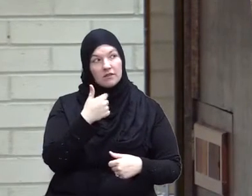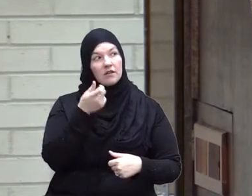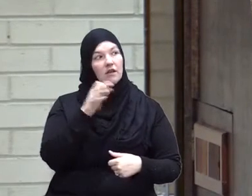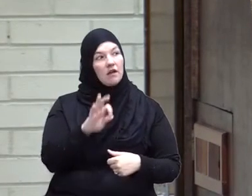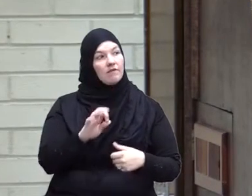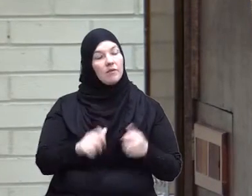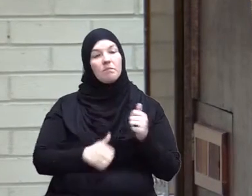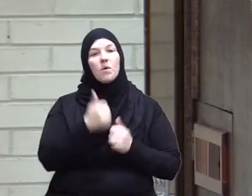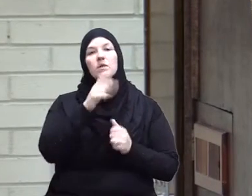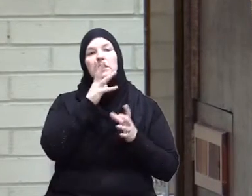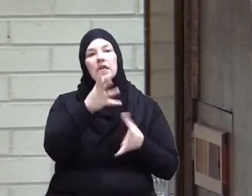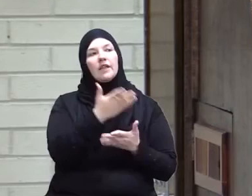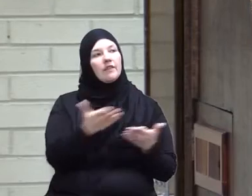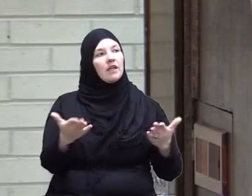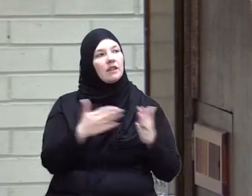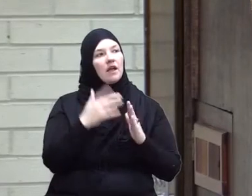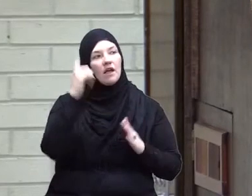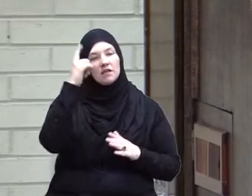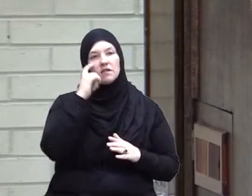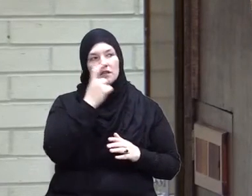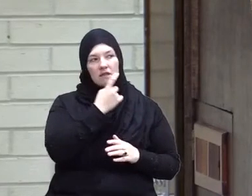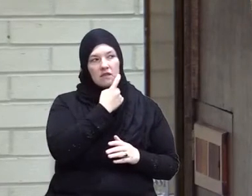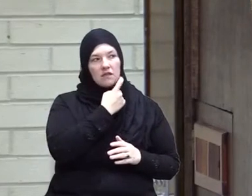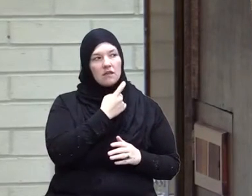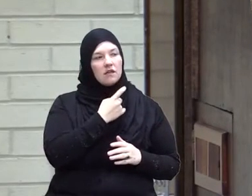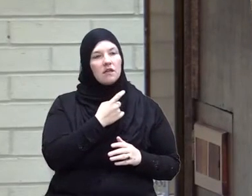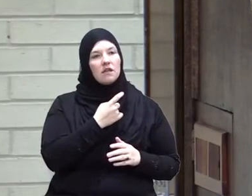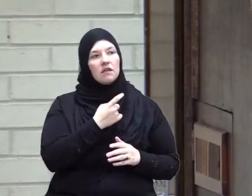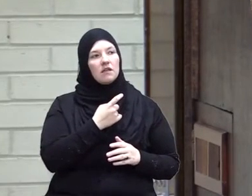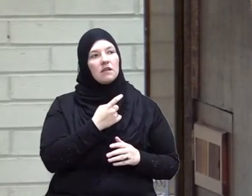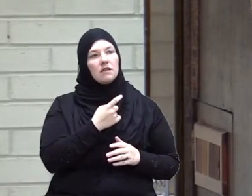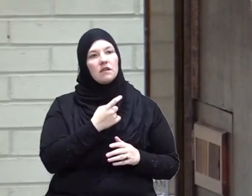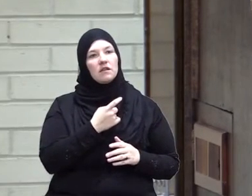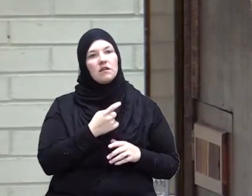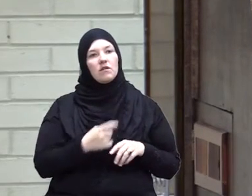most hated thing in the eyes of Allah Allah can befall us